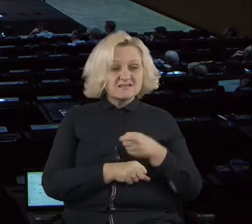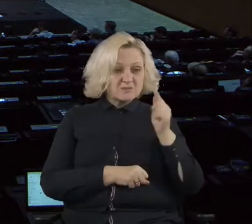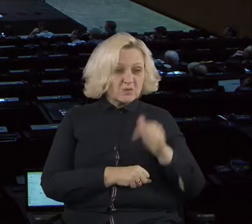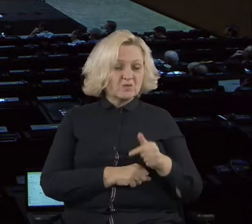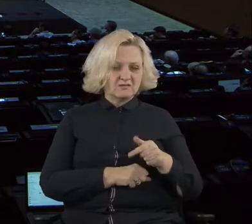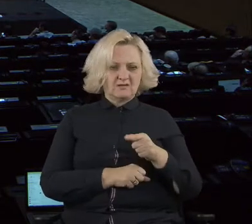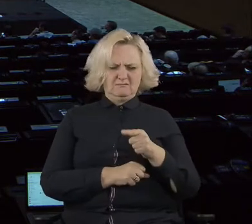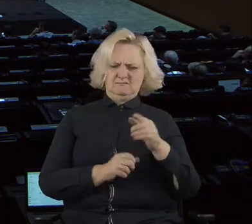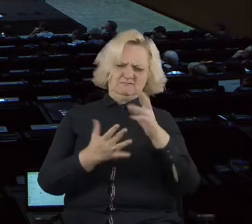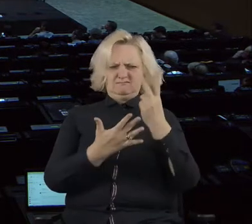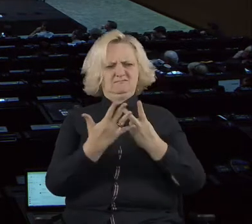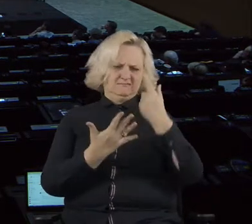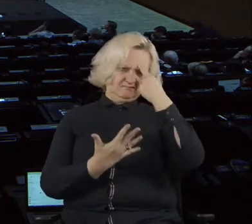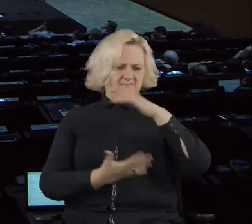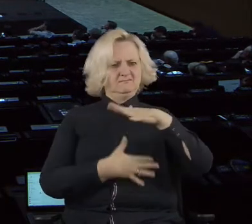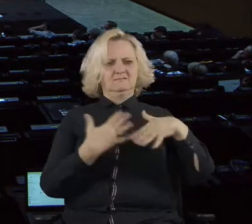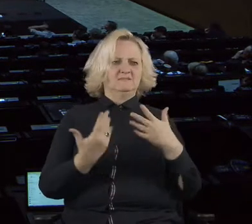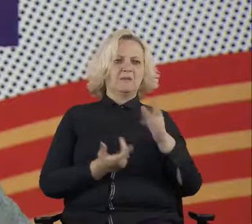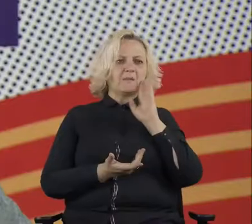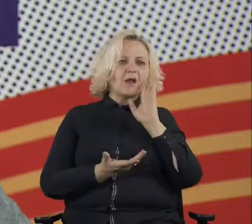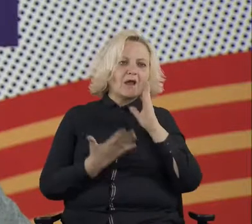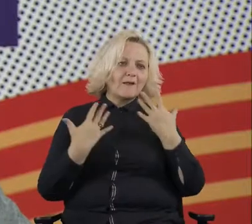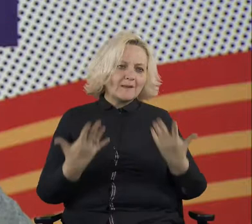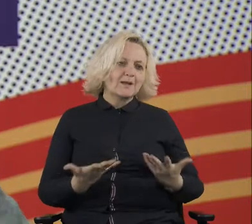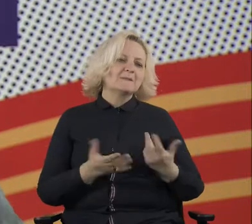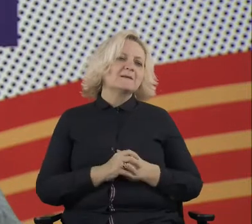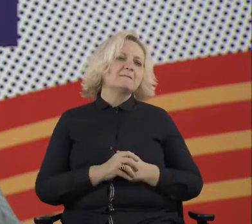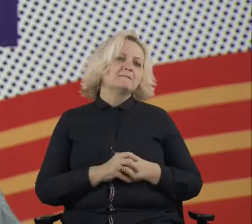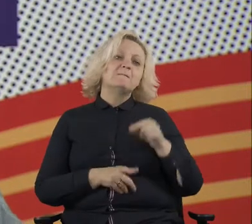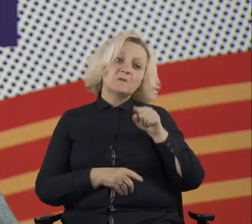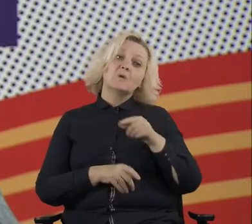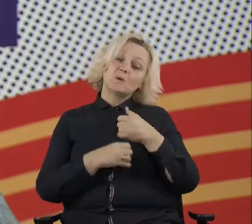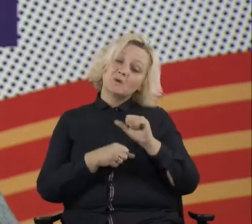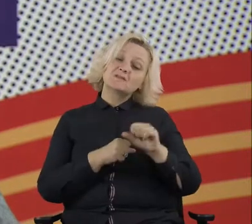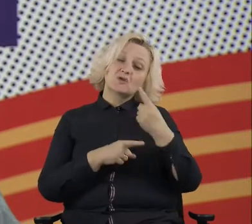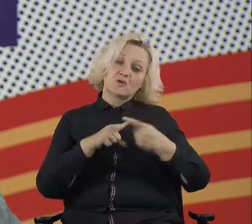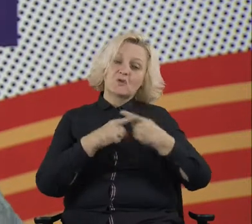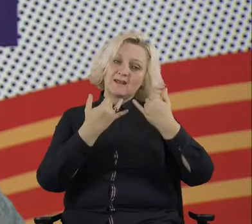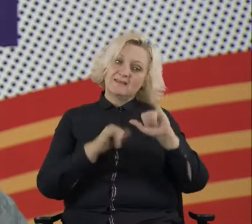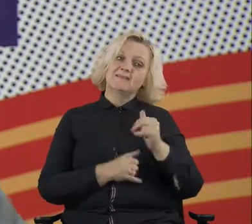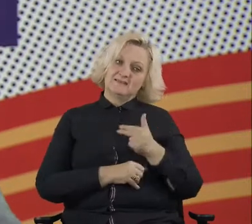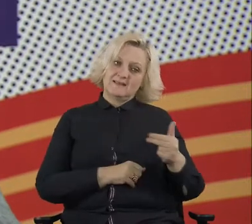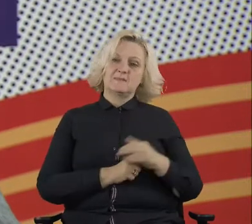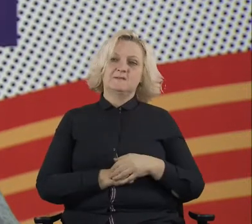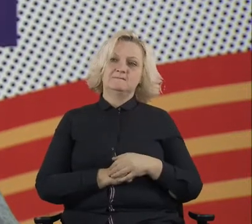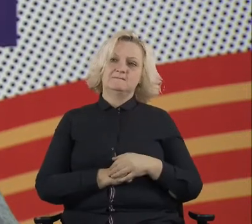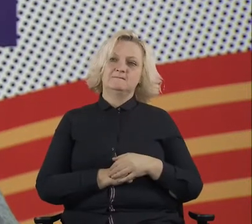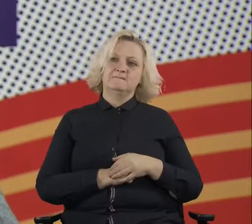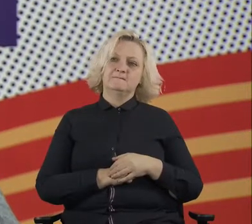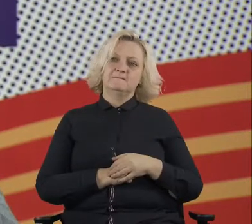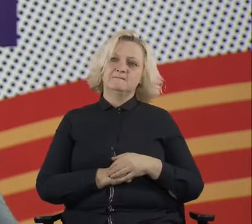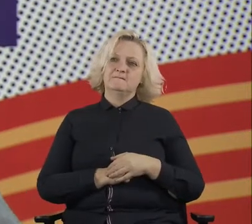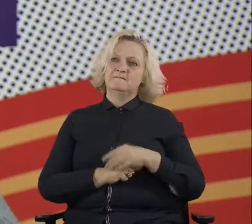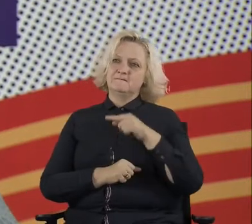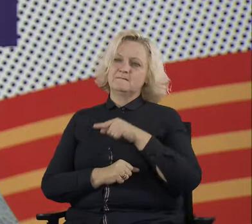another topic you, brought, uh, in your first intervention, I think like, I will quote, Linus Torvalds, the founder of, uh, the Linux system. Like,